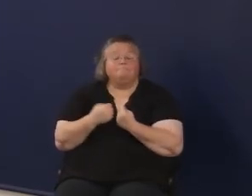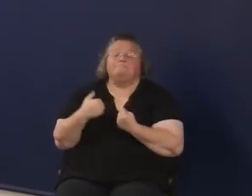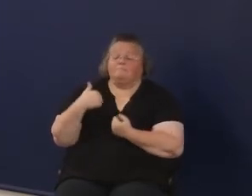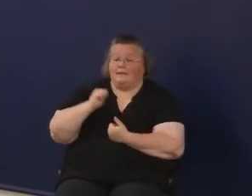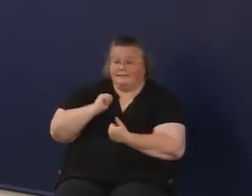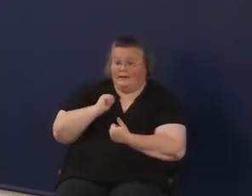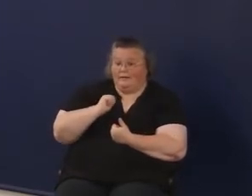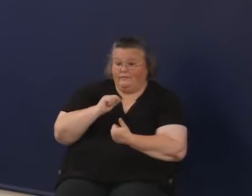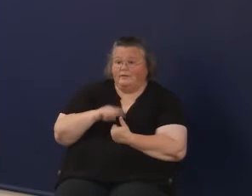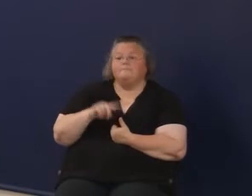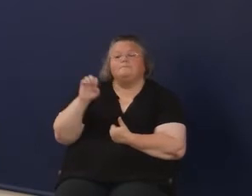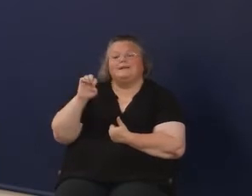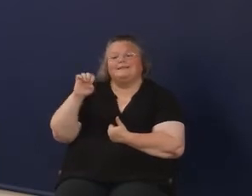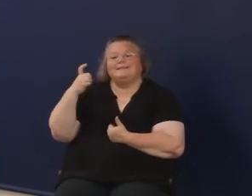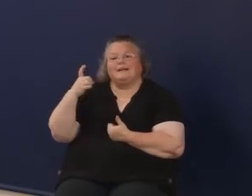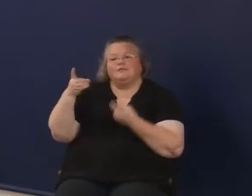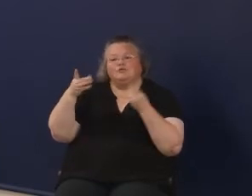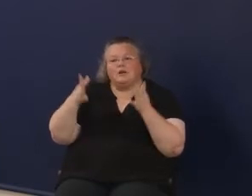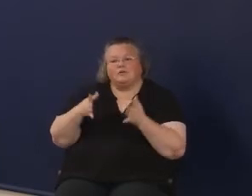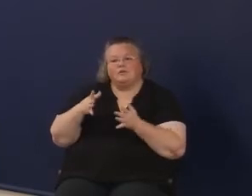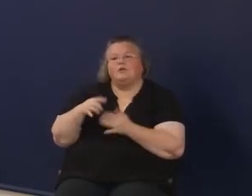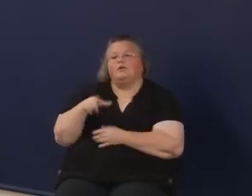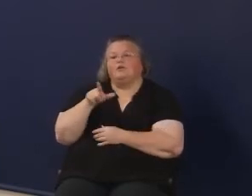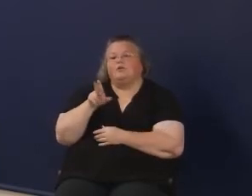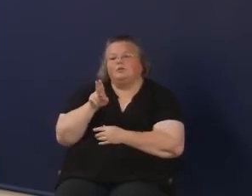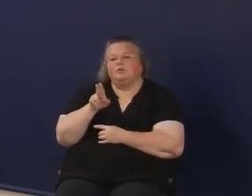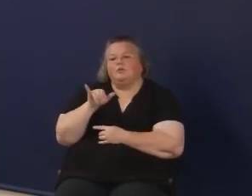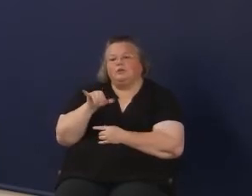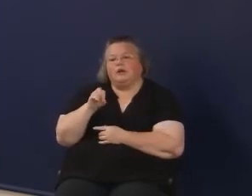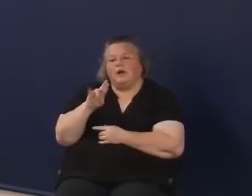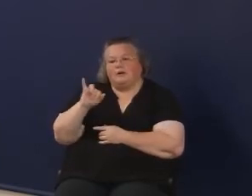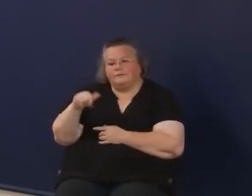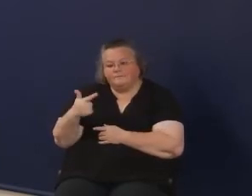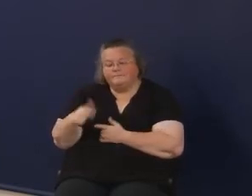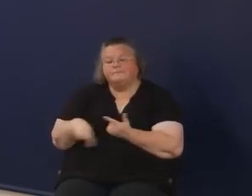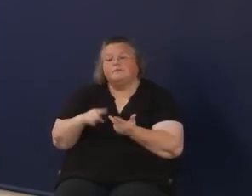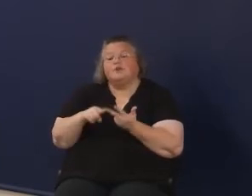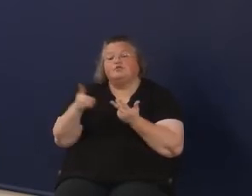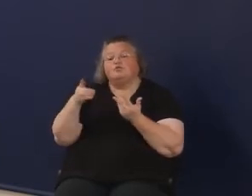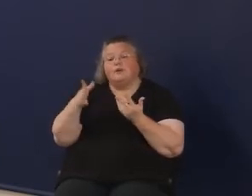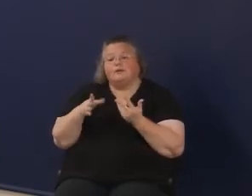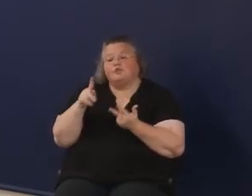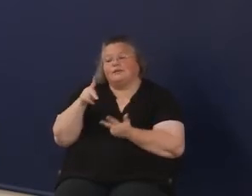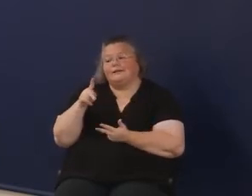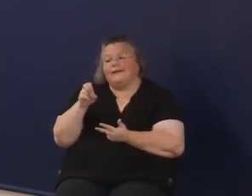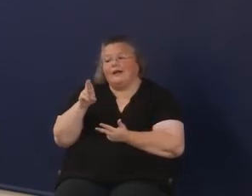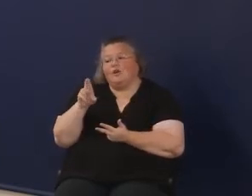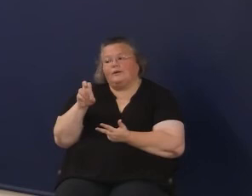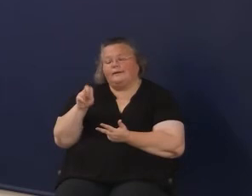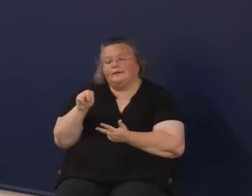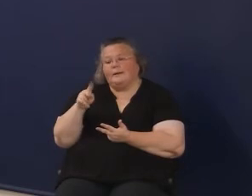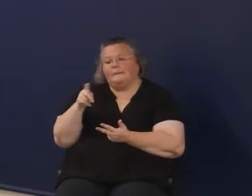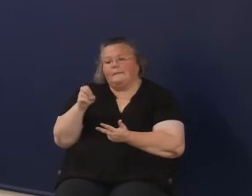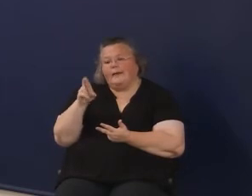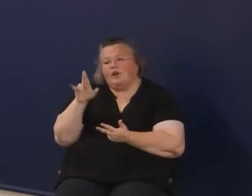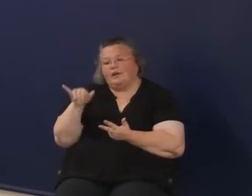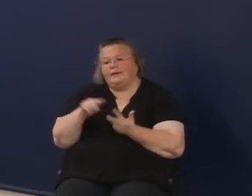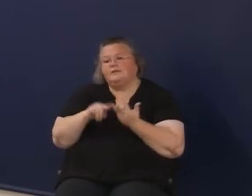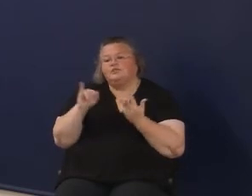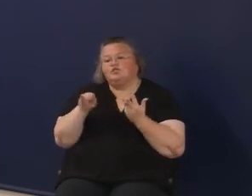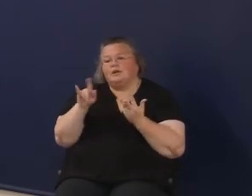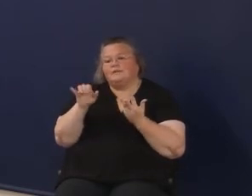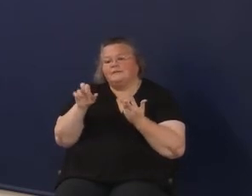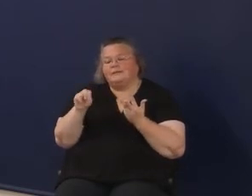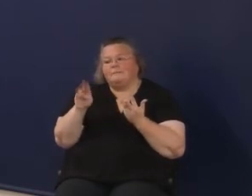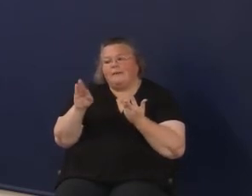is our executive director, Dr. Lou Young. Our directors, Ms. Karen Perry and Dr. Justin Bathon. And then